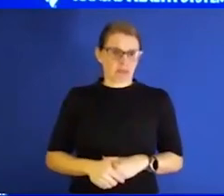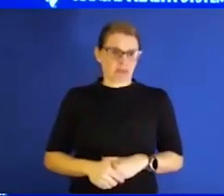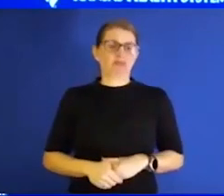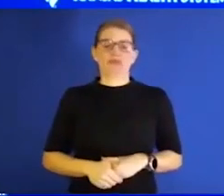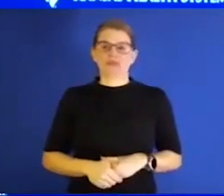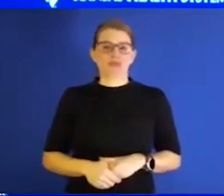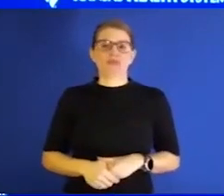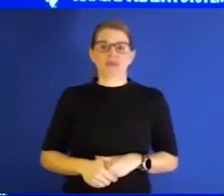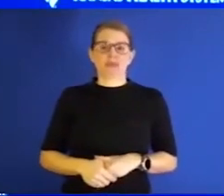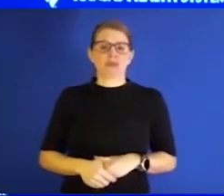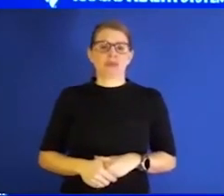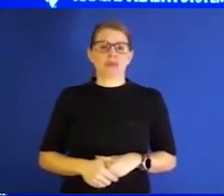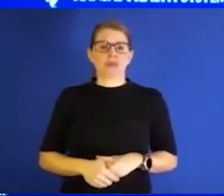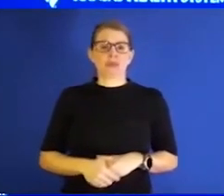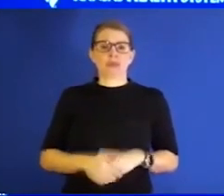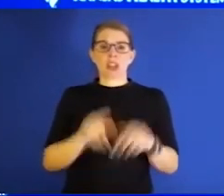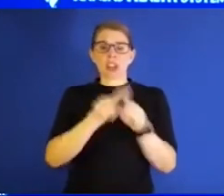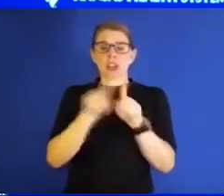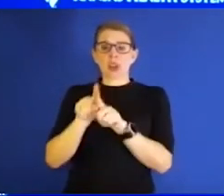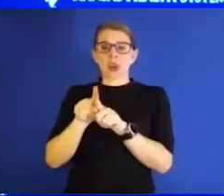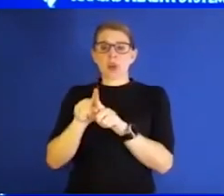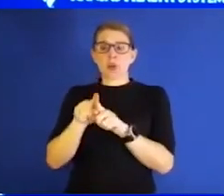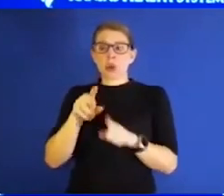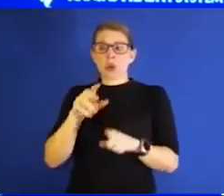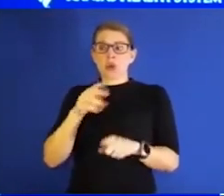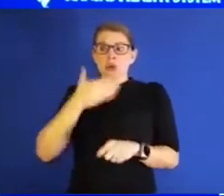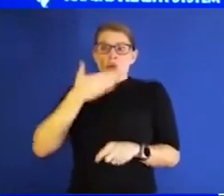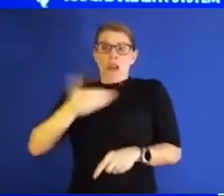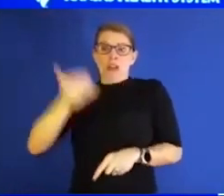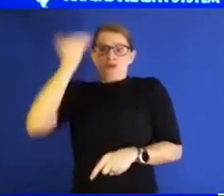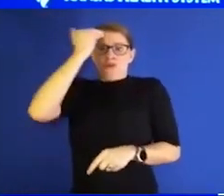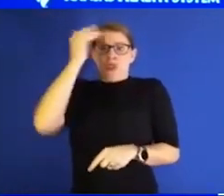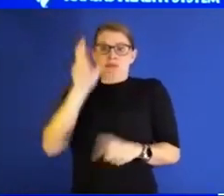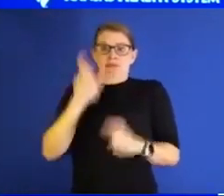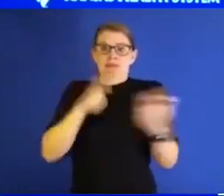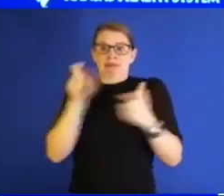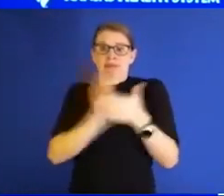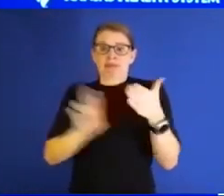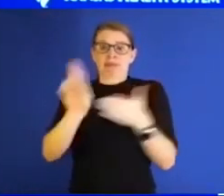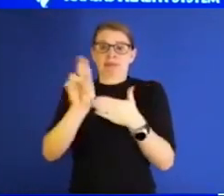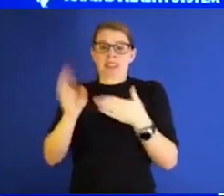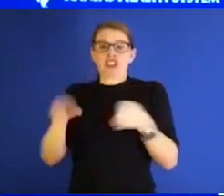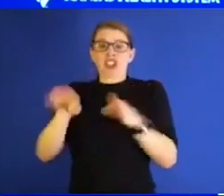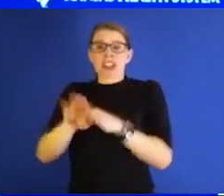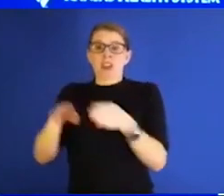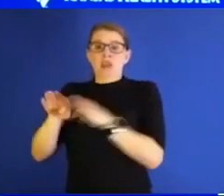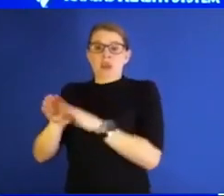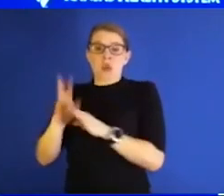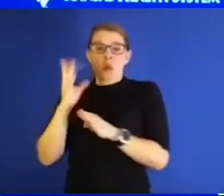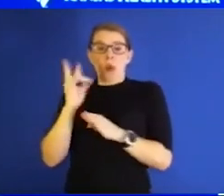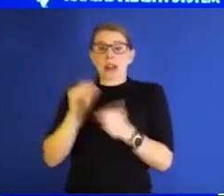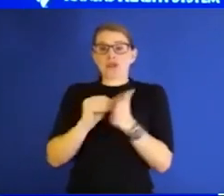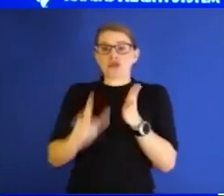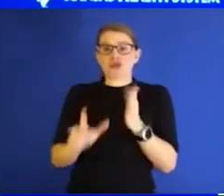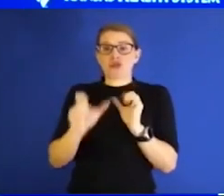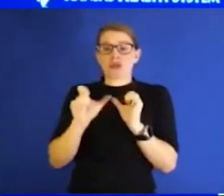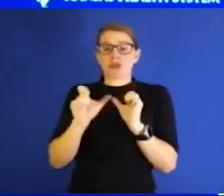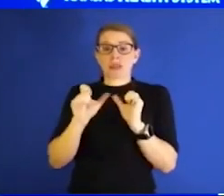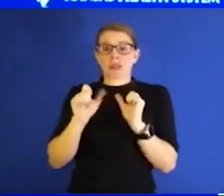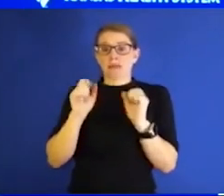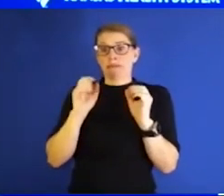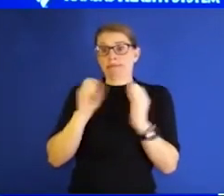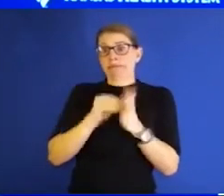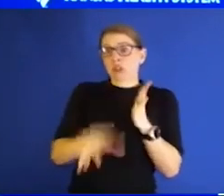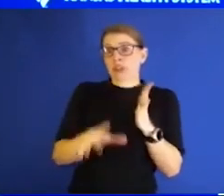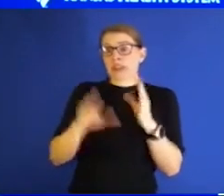context of other well-known universities or large universities that we see had to shut down and do that to keep their students and faculty safe. So I would just